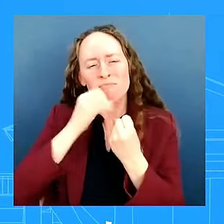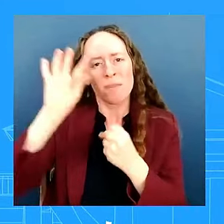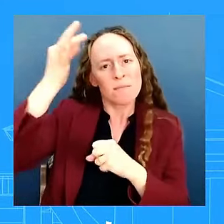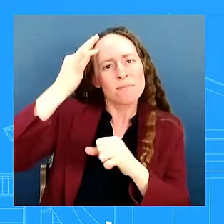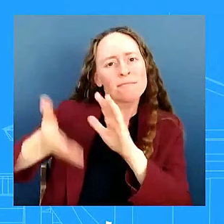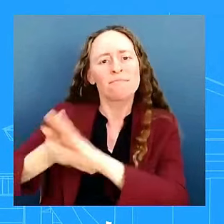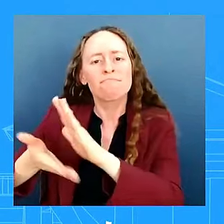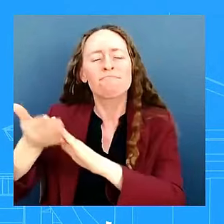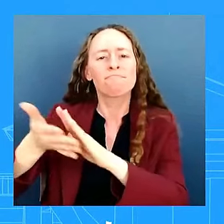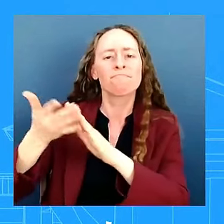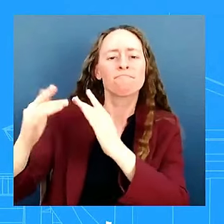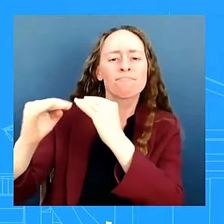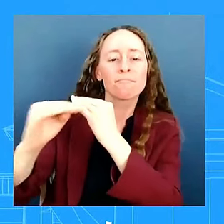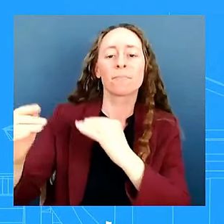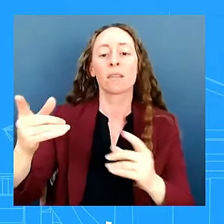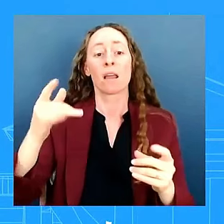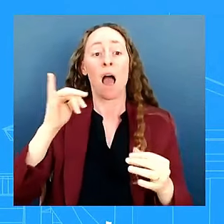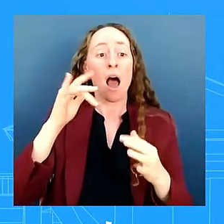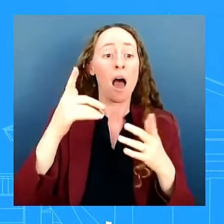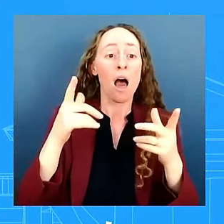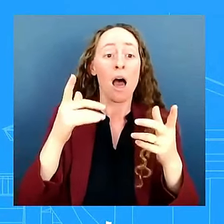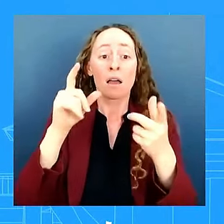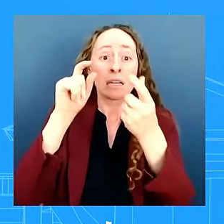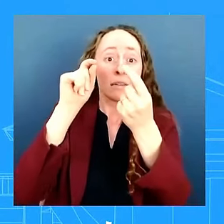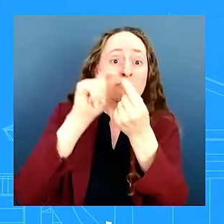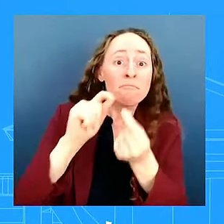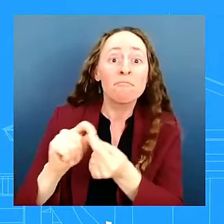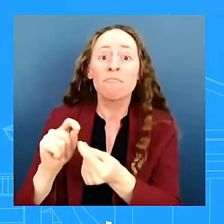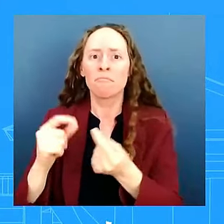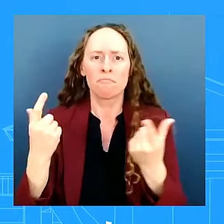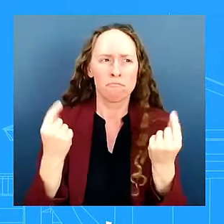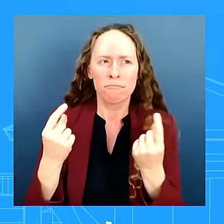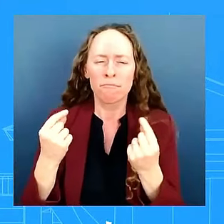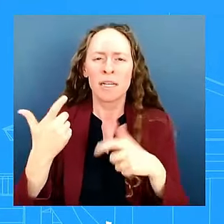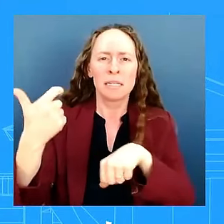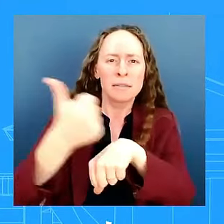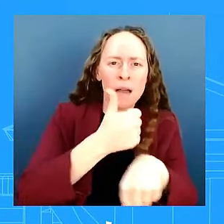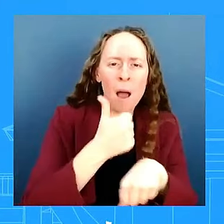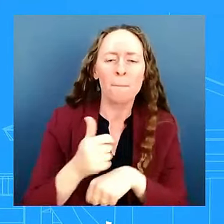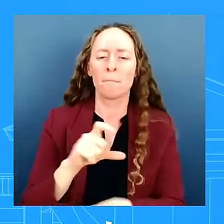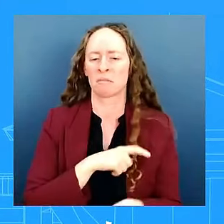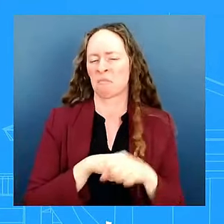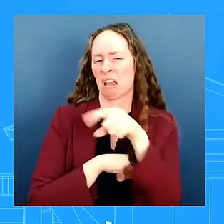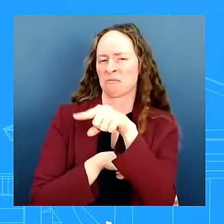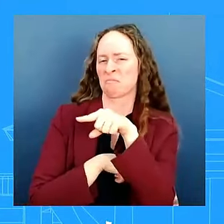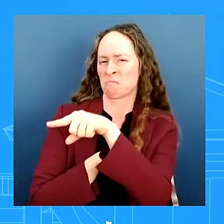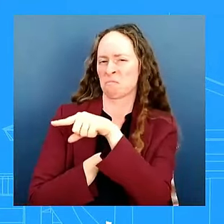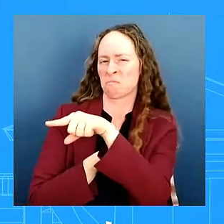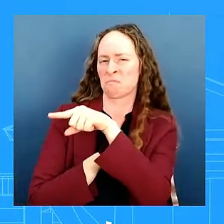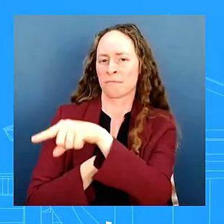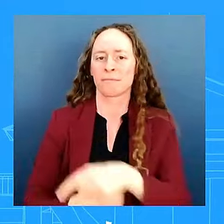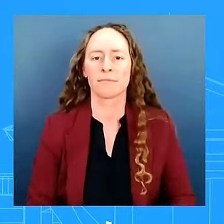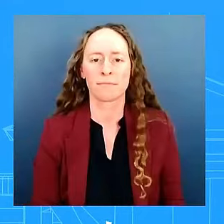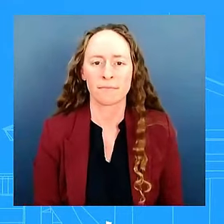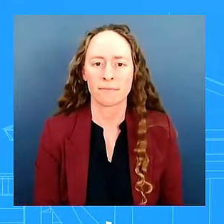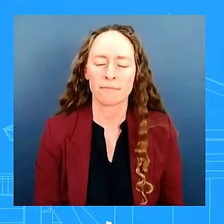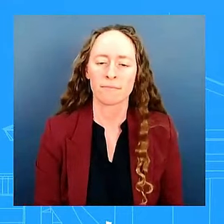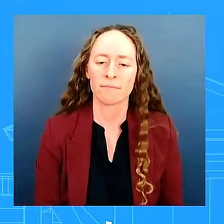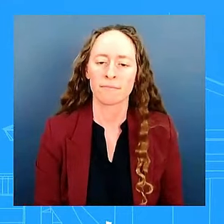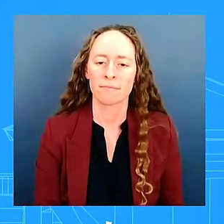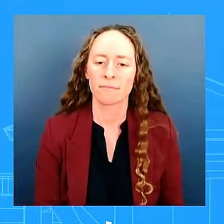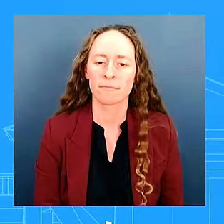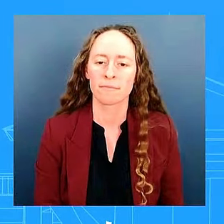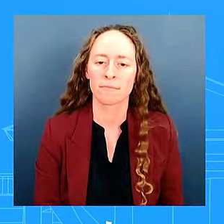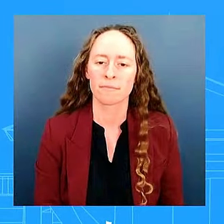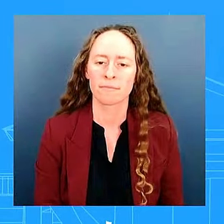of what we heard from dhs and secret service today okay jared jared uh un ambassador linda thomas mayfield announced